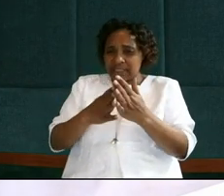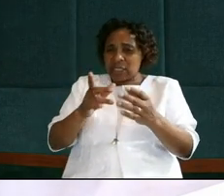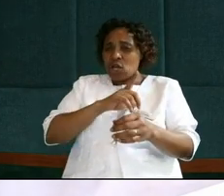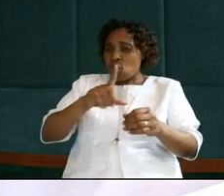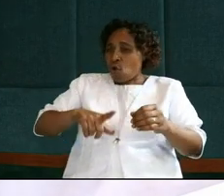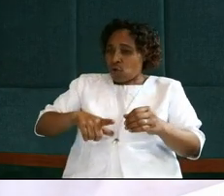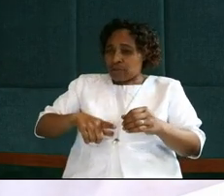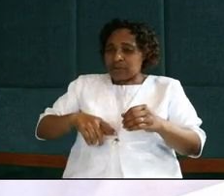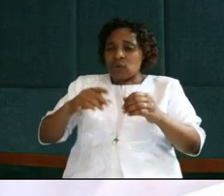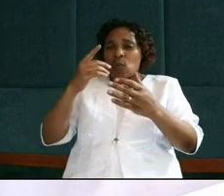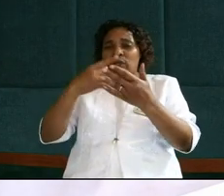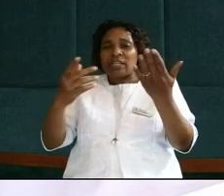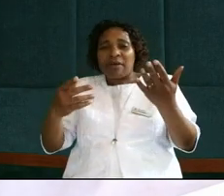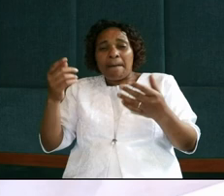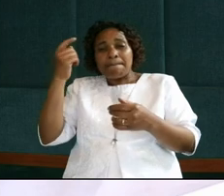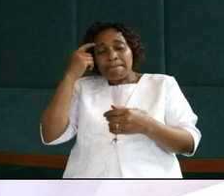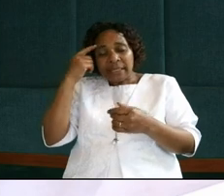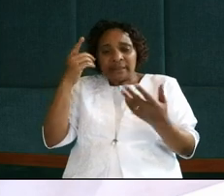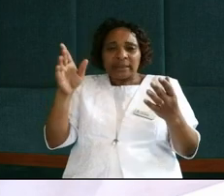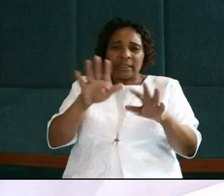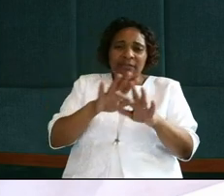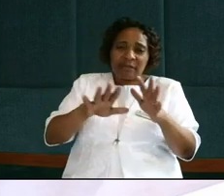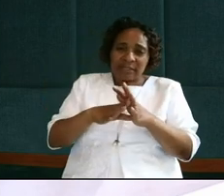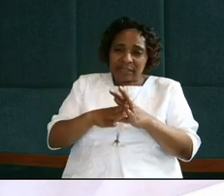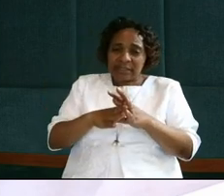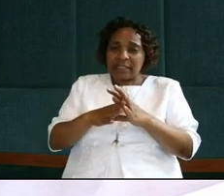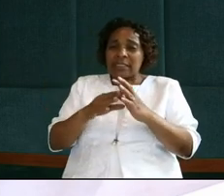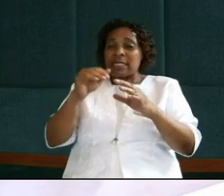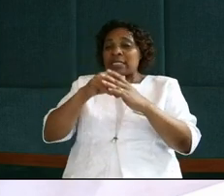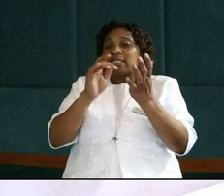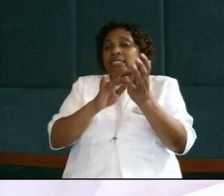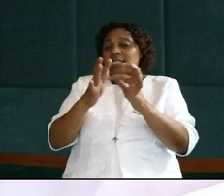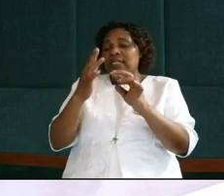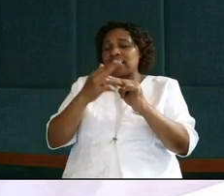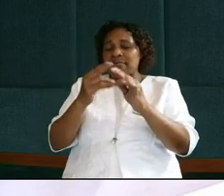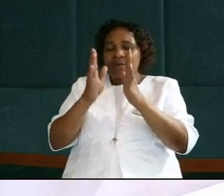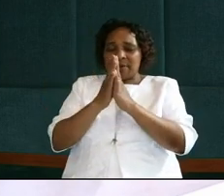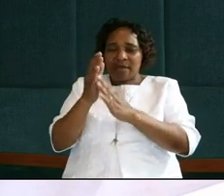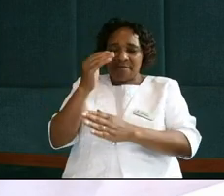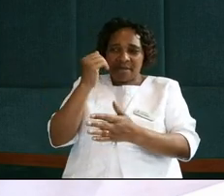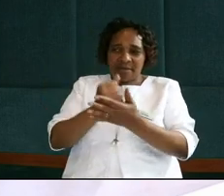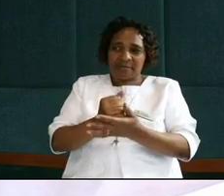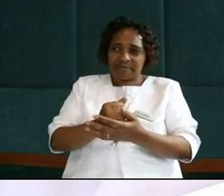my leaves and my thoughts to your will. For I pray in Jesus' name. Amen.